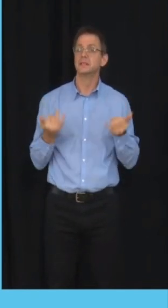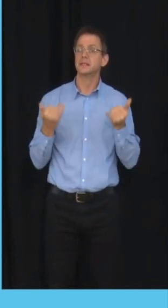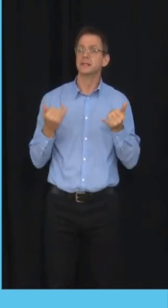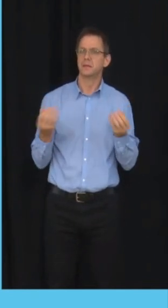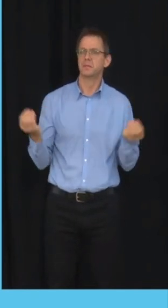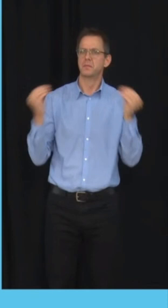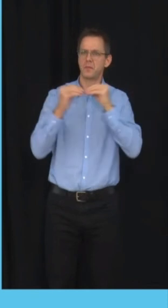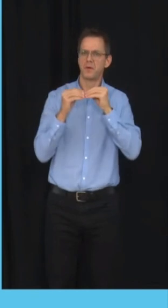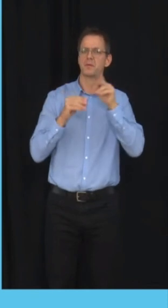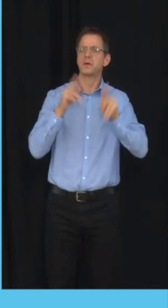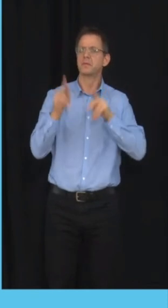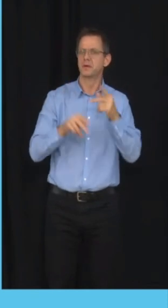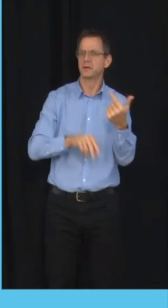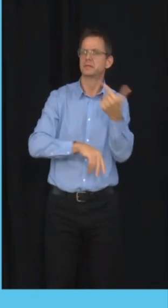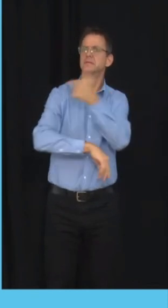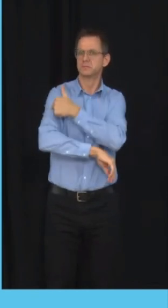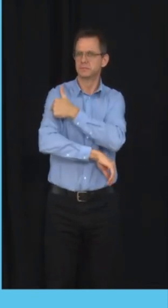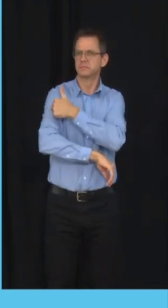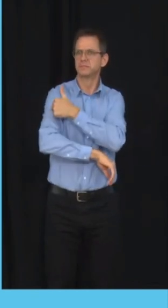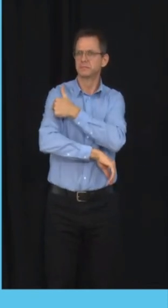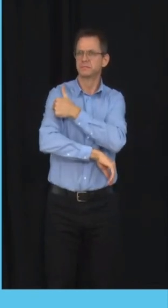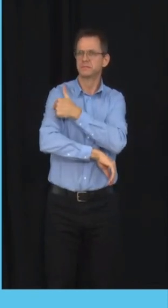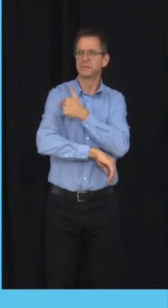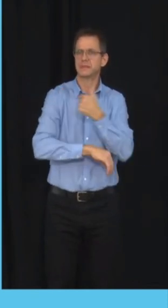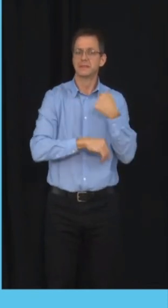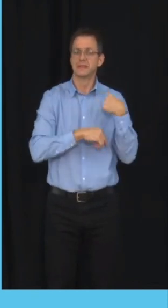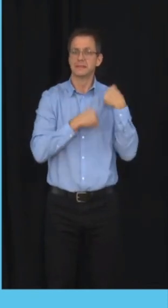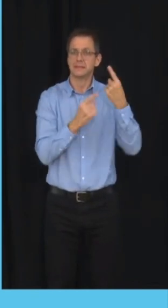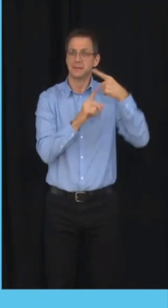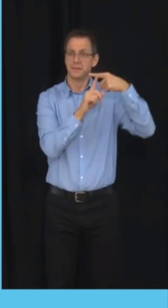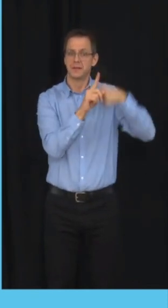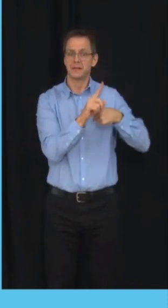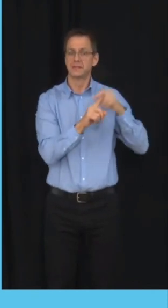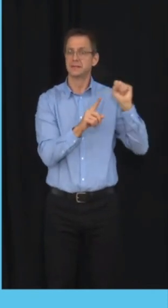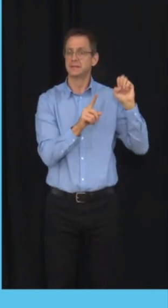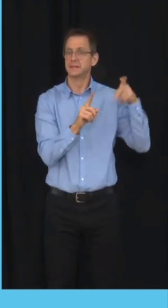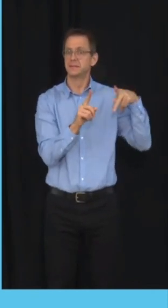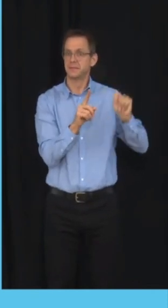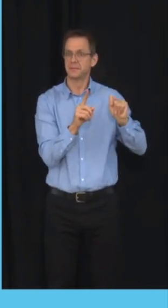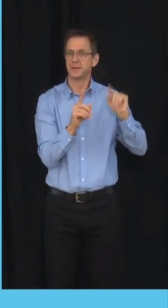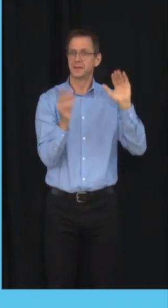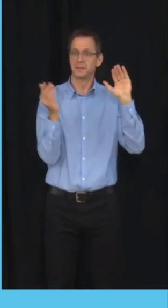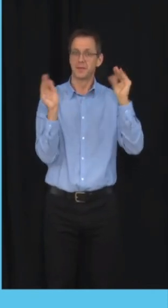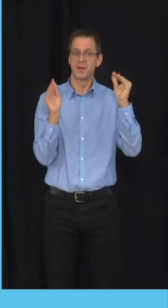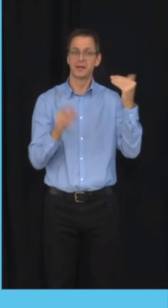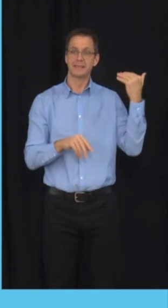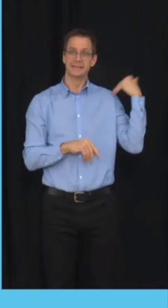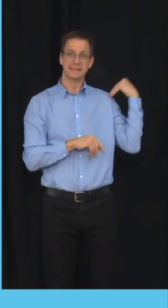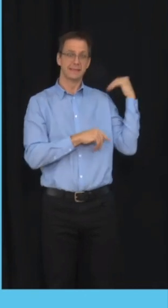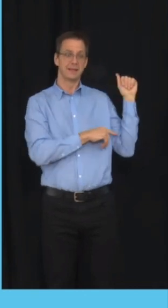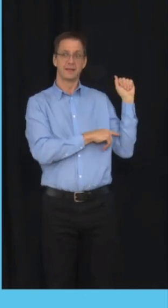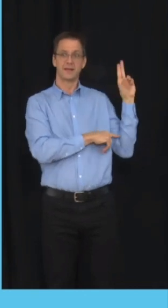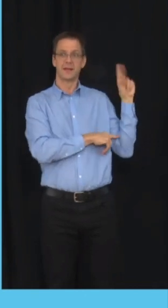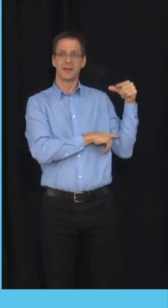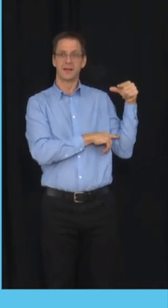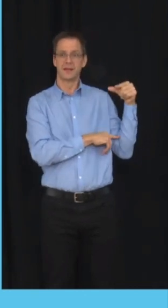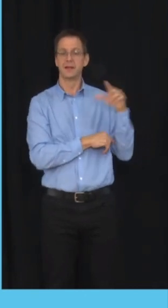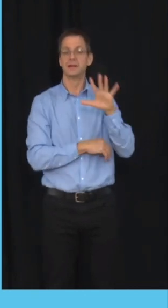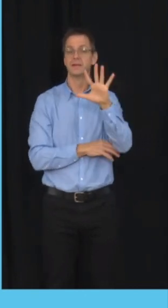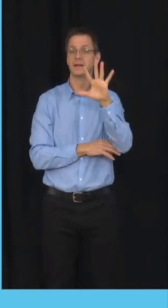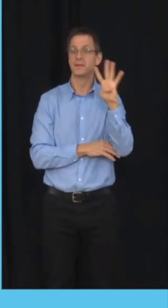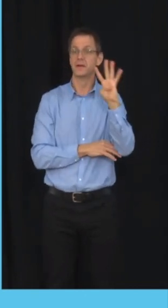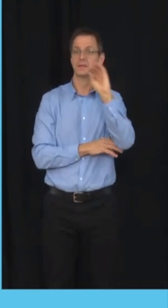first and second doses given in September was 54% higher than it was in August. And as mentioned by the premier, we are at